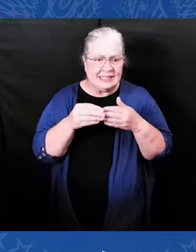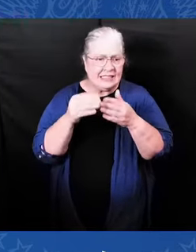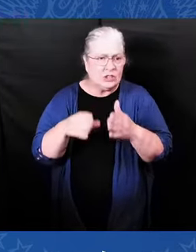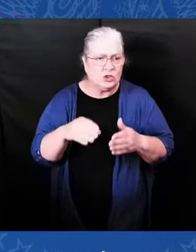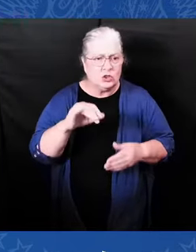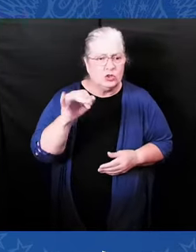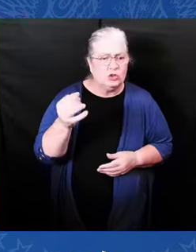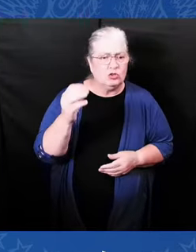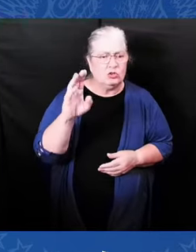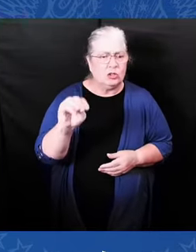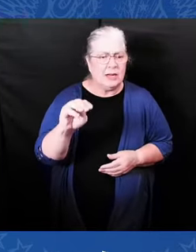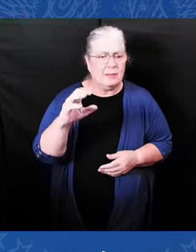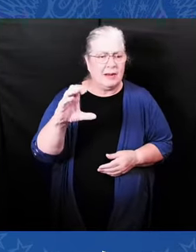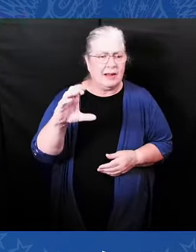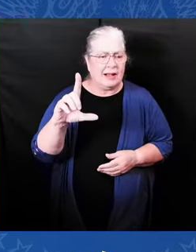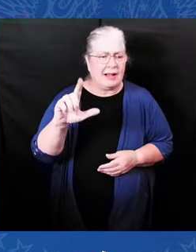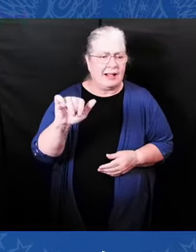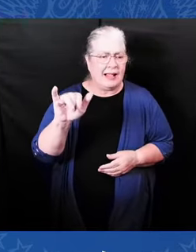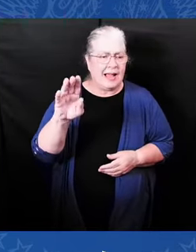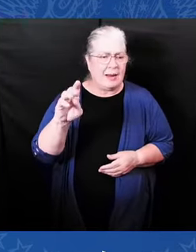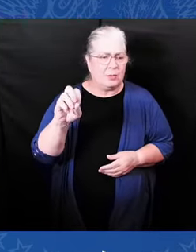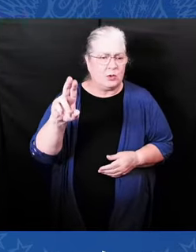Chair, the incredible Marsha Fudge.